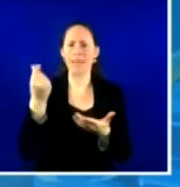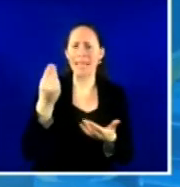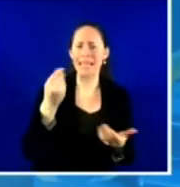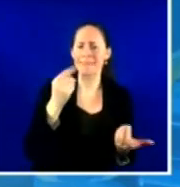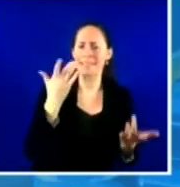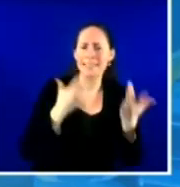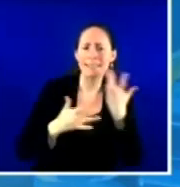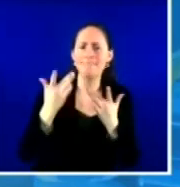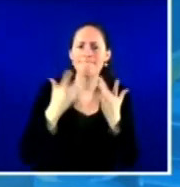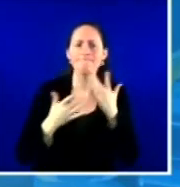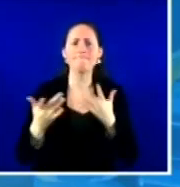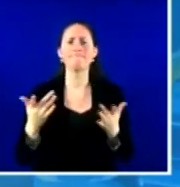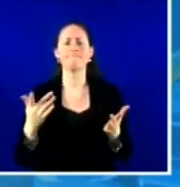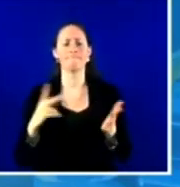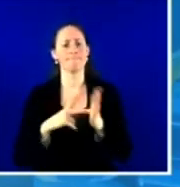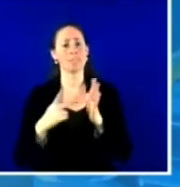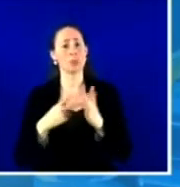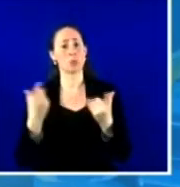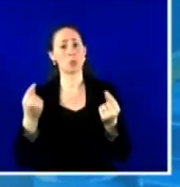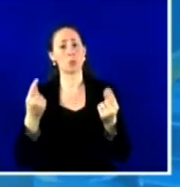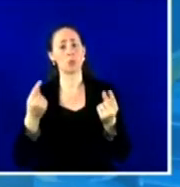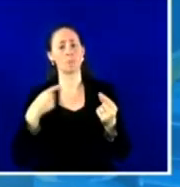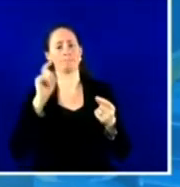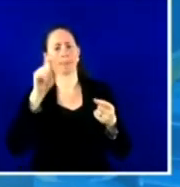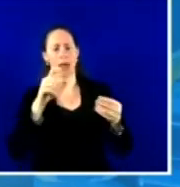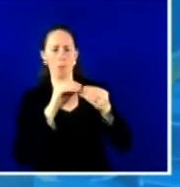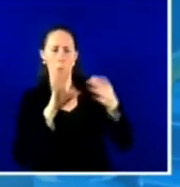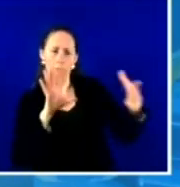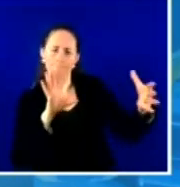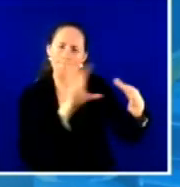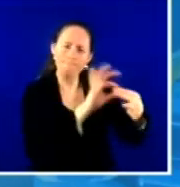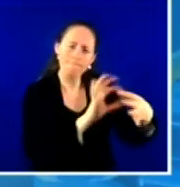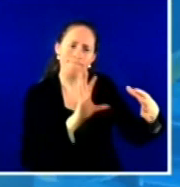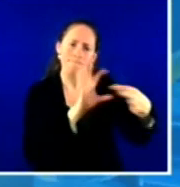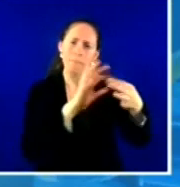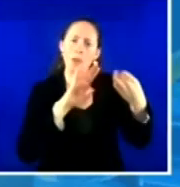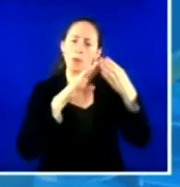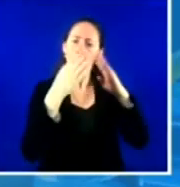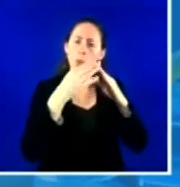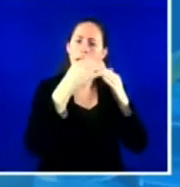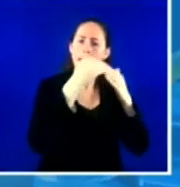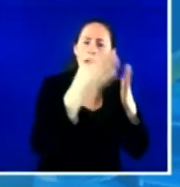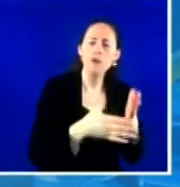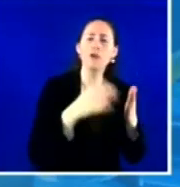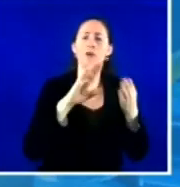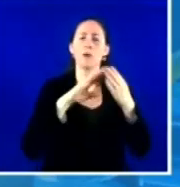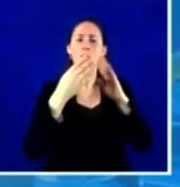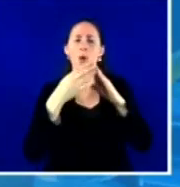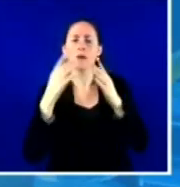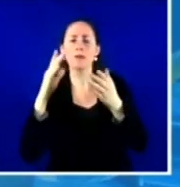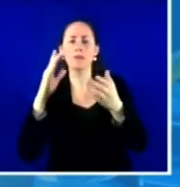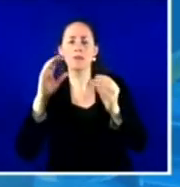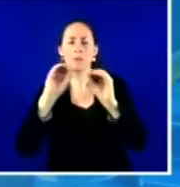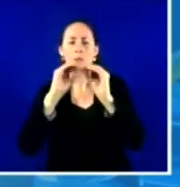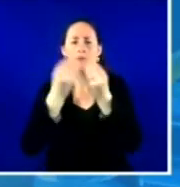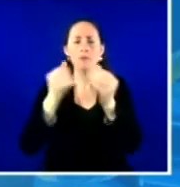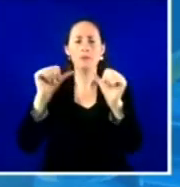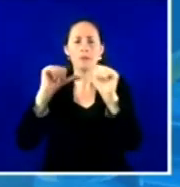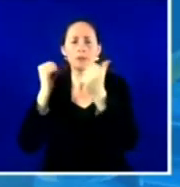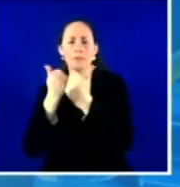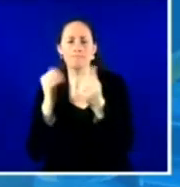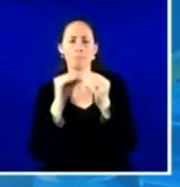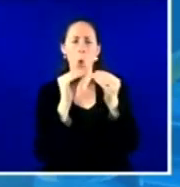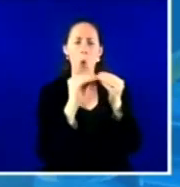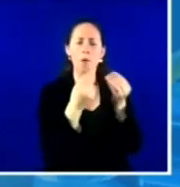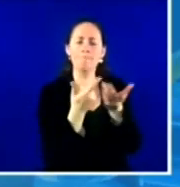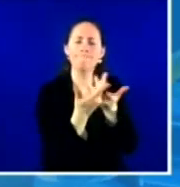closely with our community partners and local agencies, and having individual or small group conversations to meet veterans where